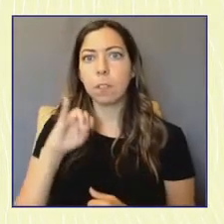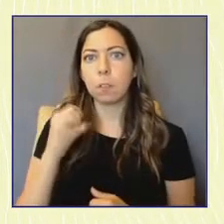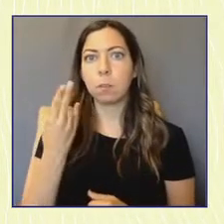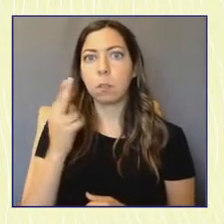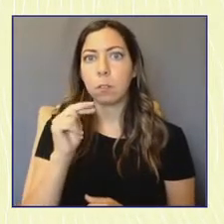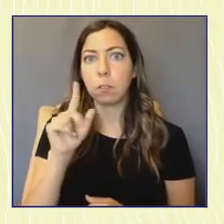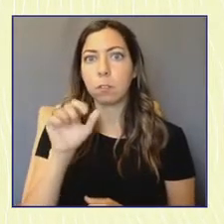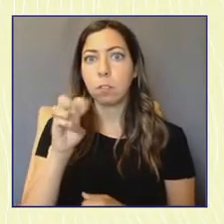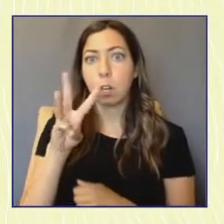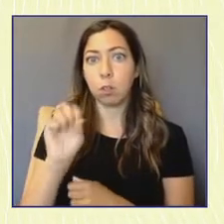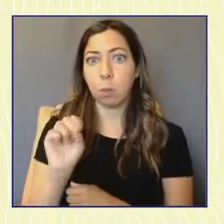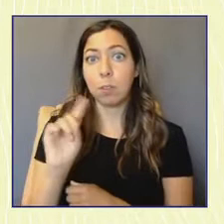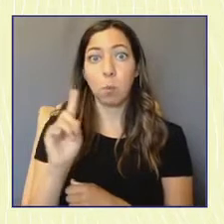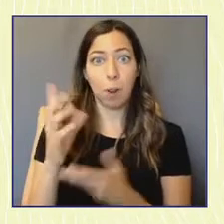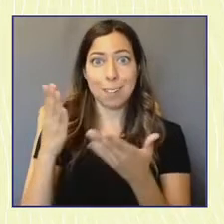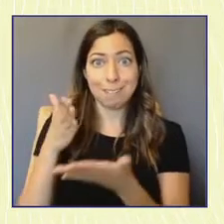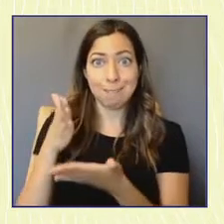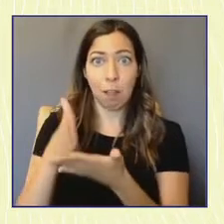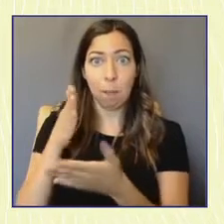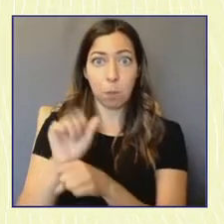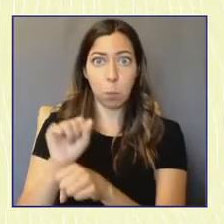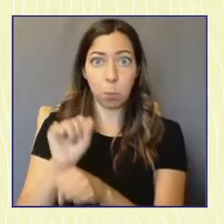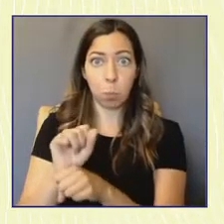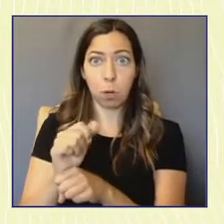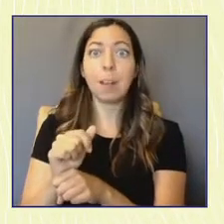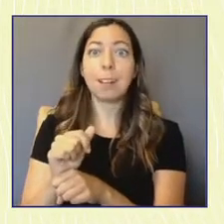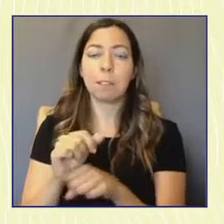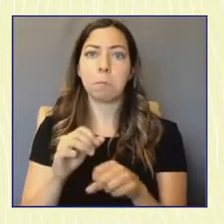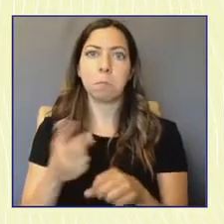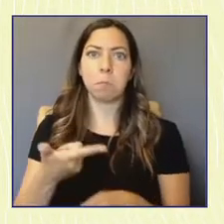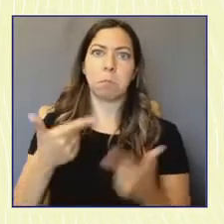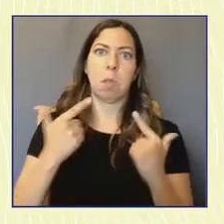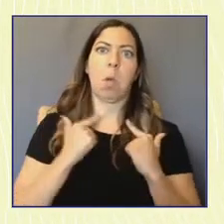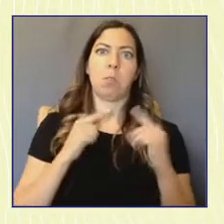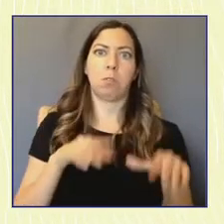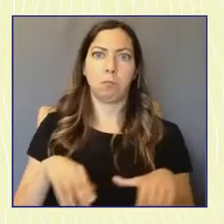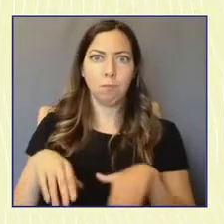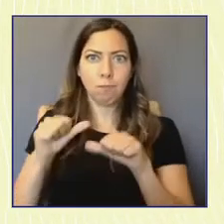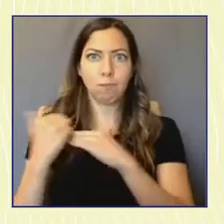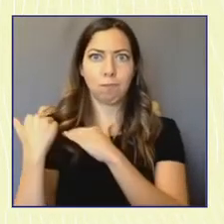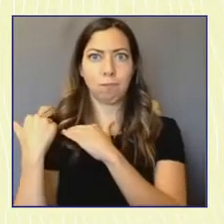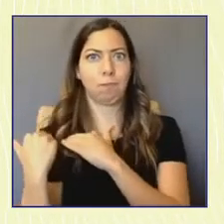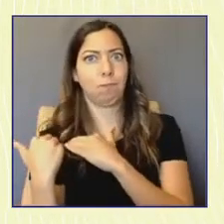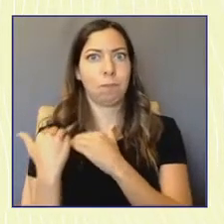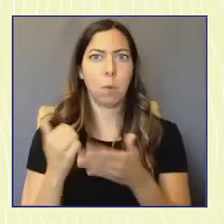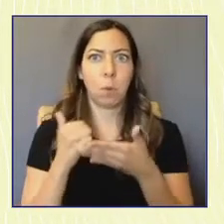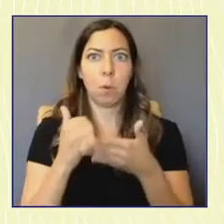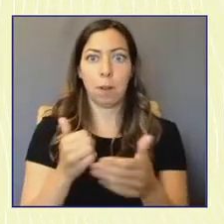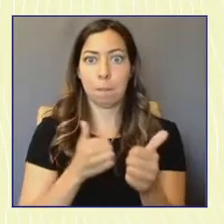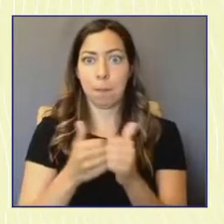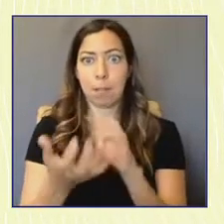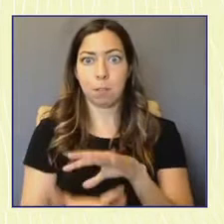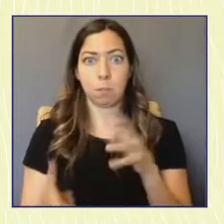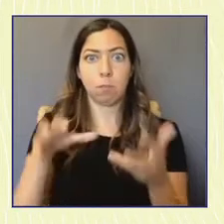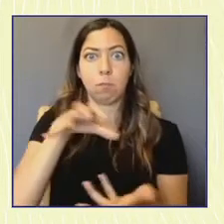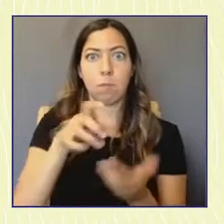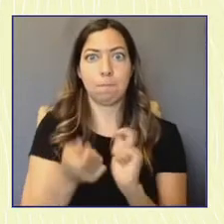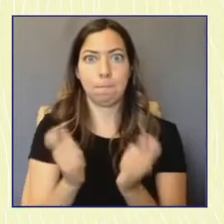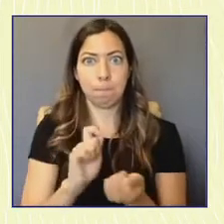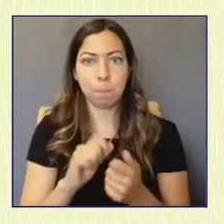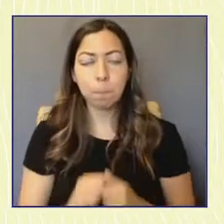off and seize this opportunity to pass democracy reform. To leave you with one final thought,